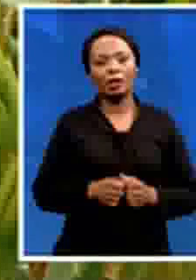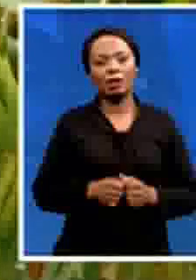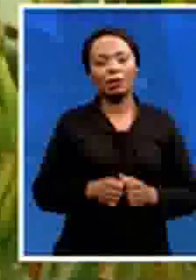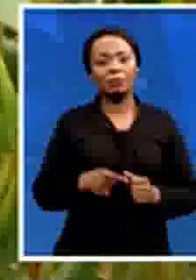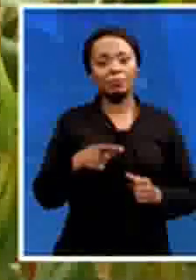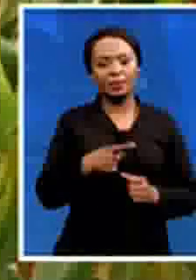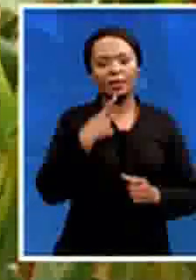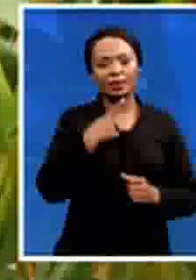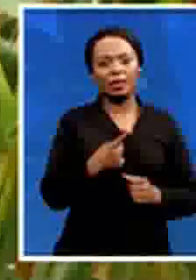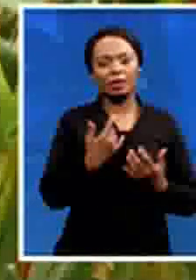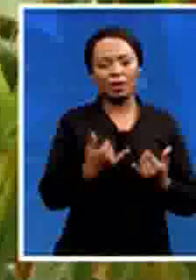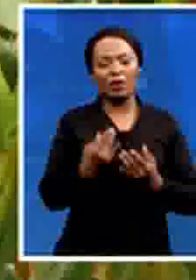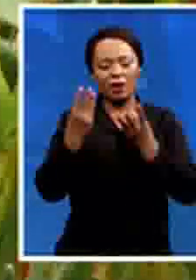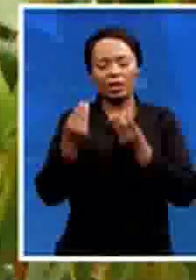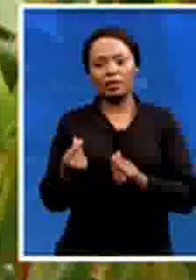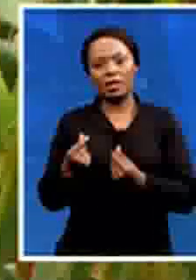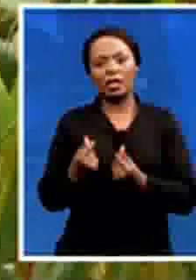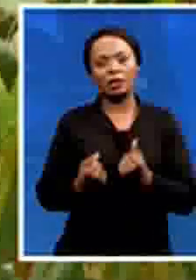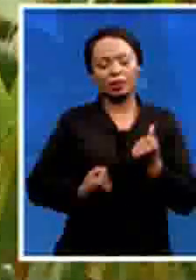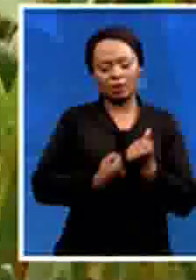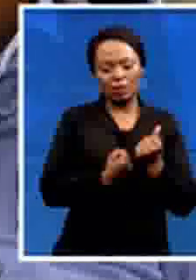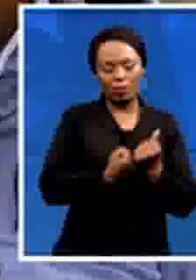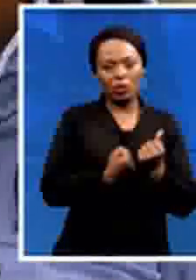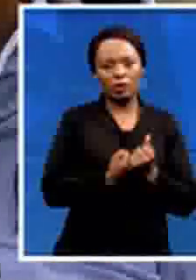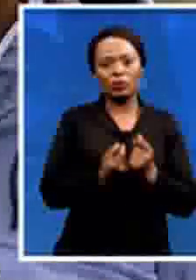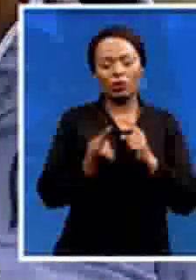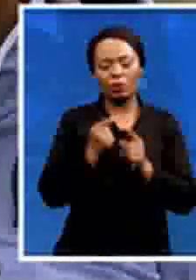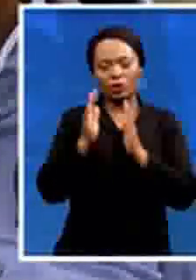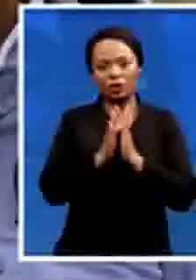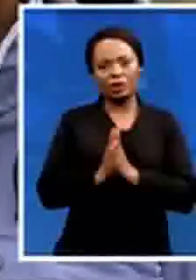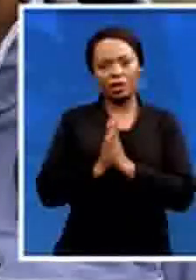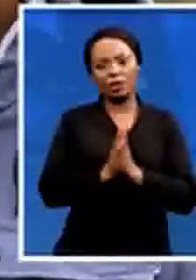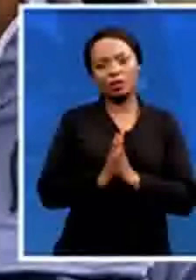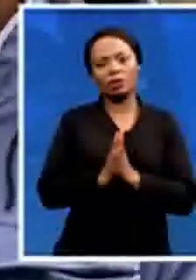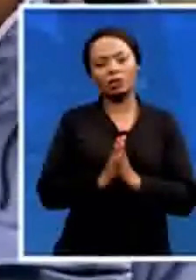as compensation from the church. Even, even during the burial,